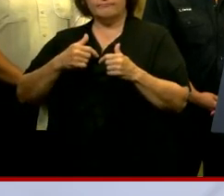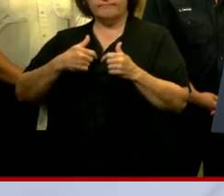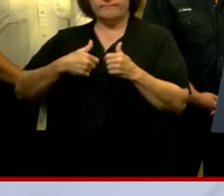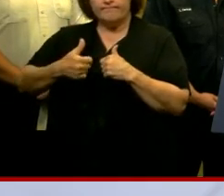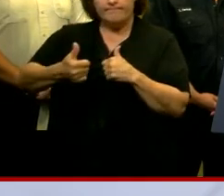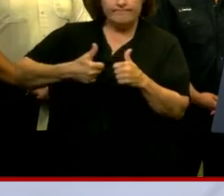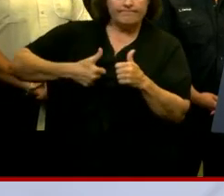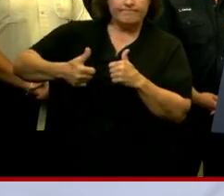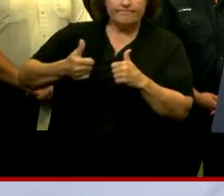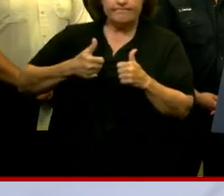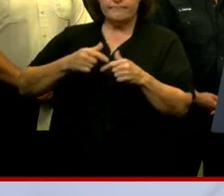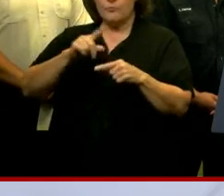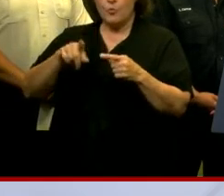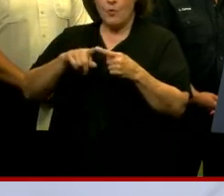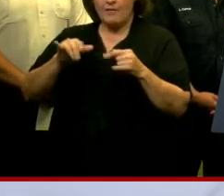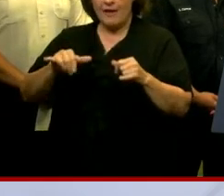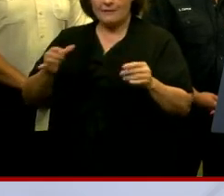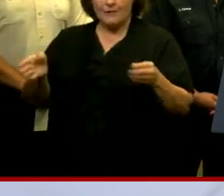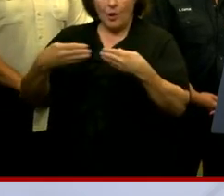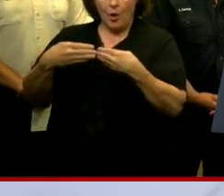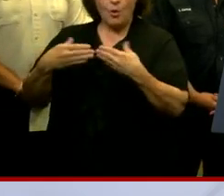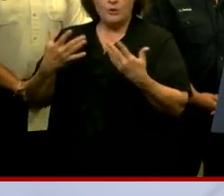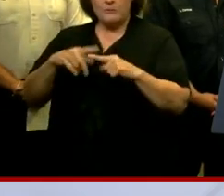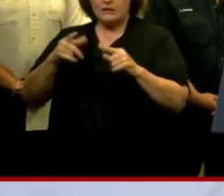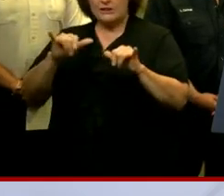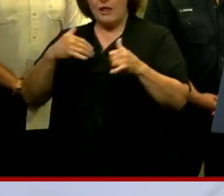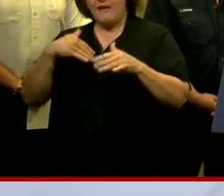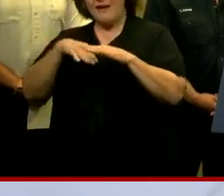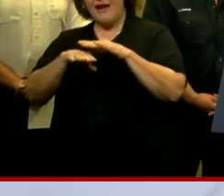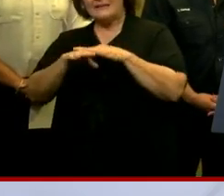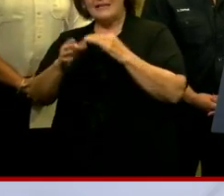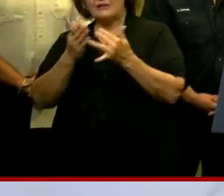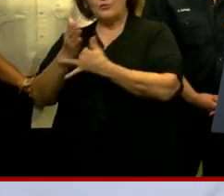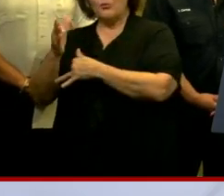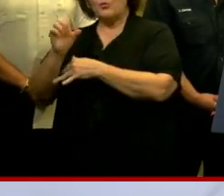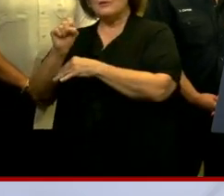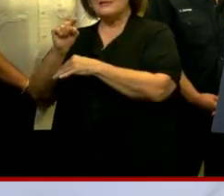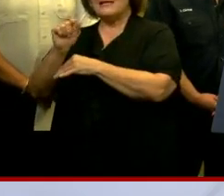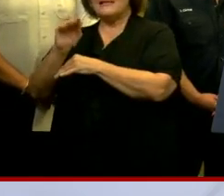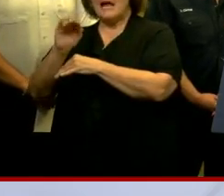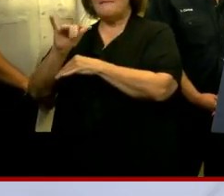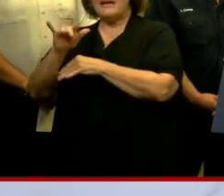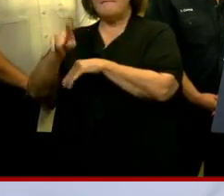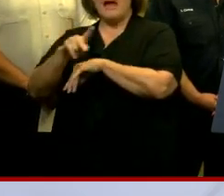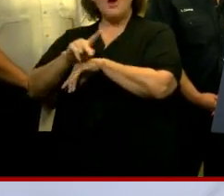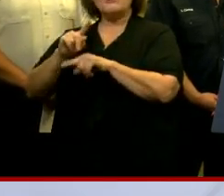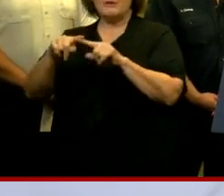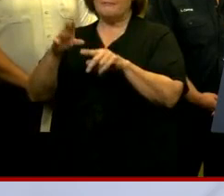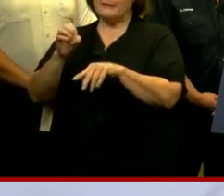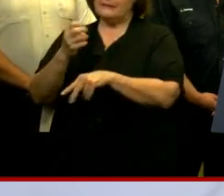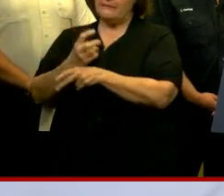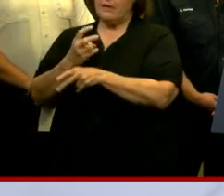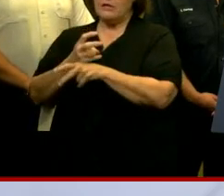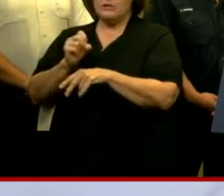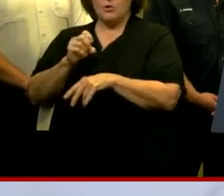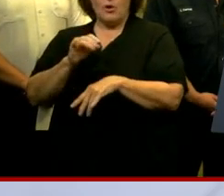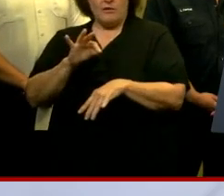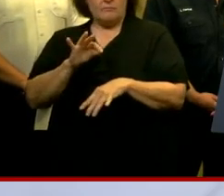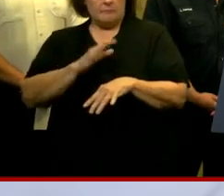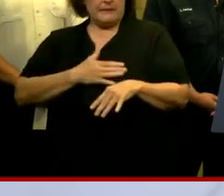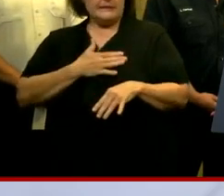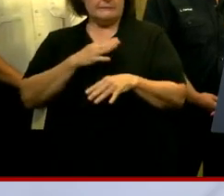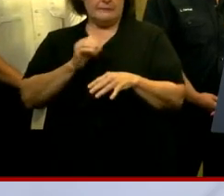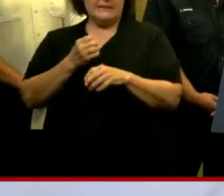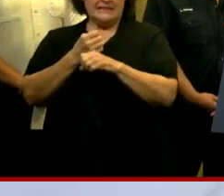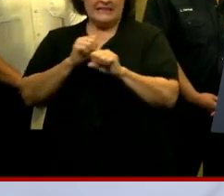areas once those floodgates are closed. You still have access through St. Tammany Parish, but it does make it more difficult. So be safe if you're living outside of